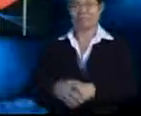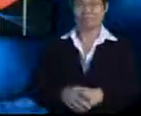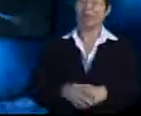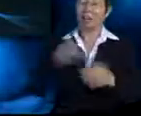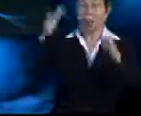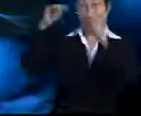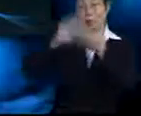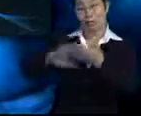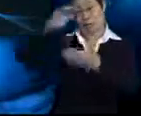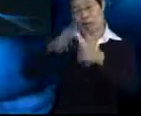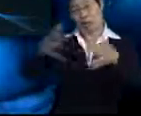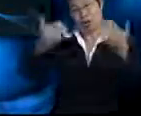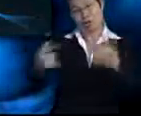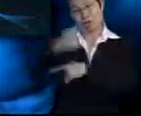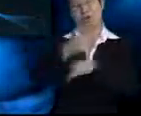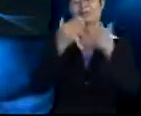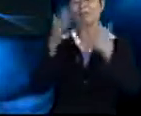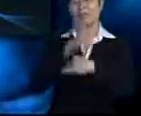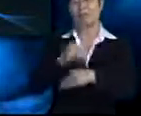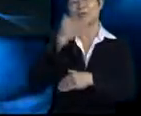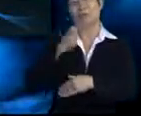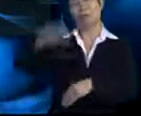today. Thank you and goodbye. Bye.